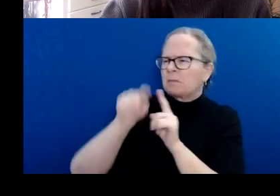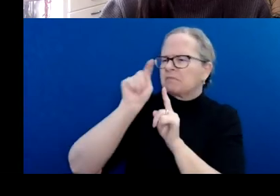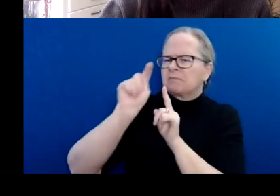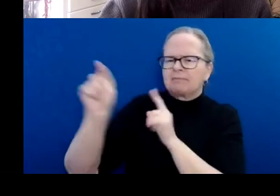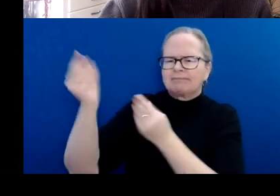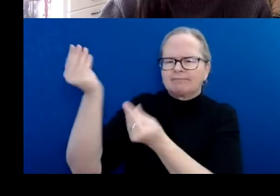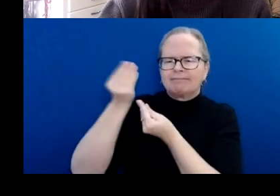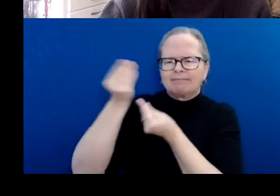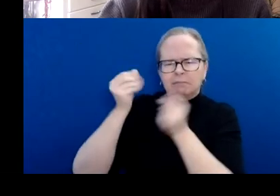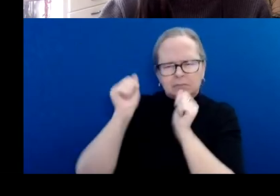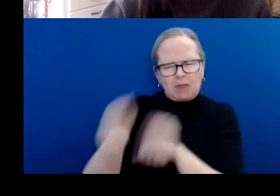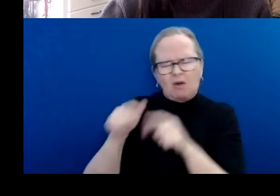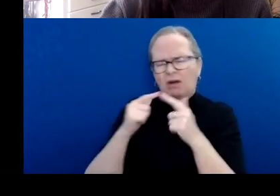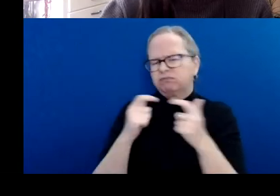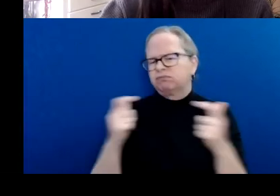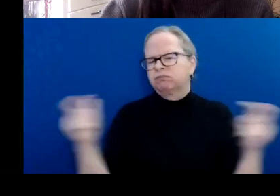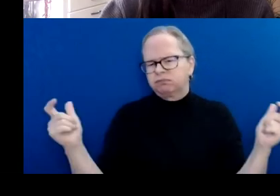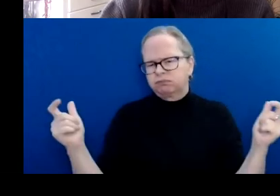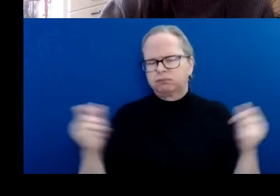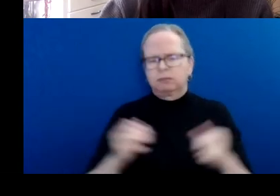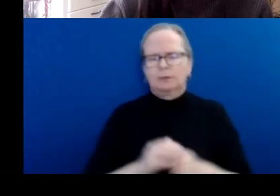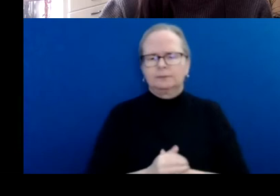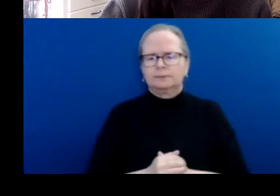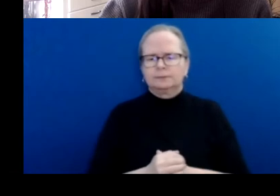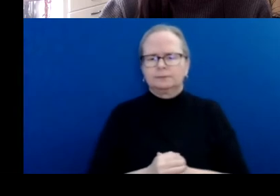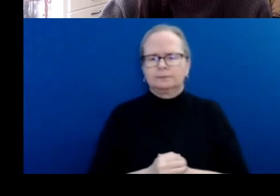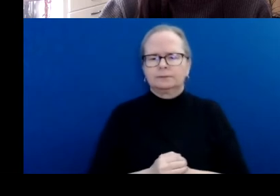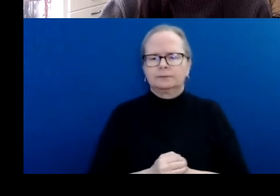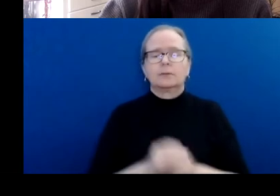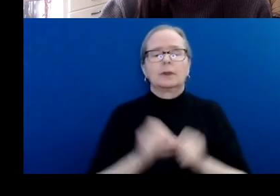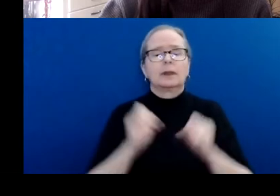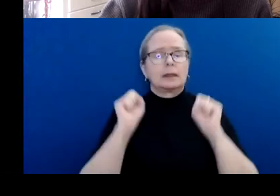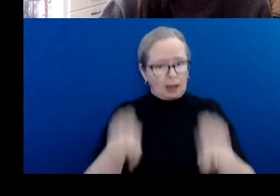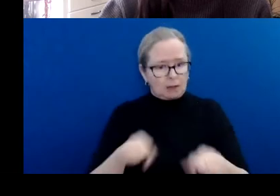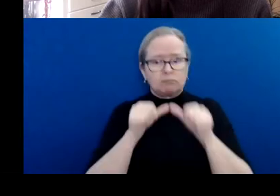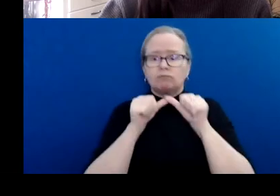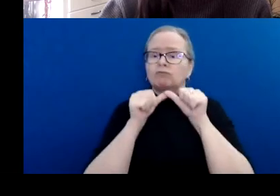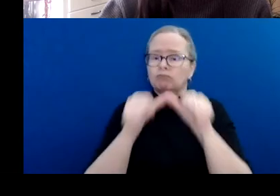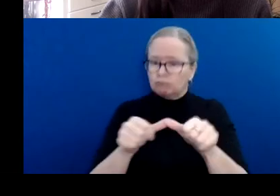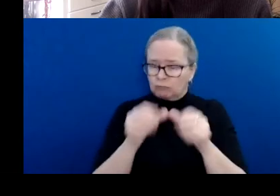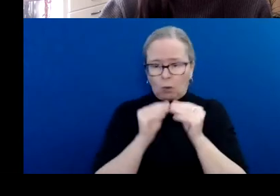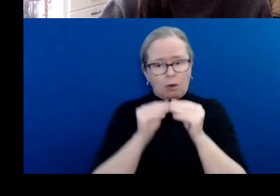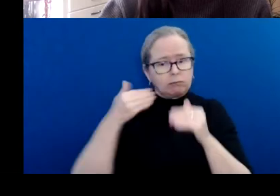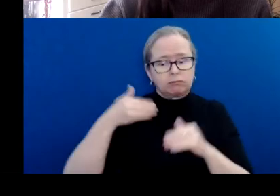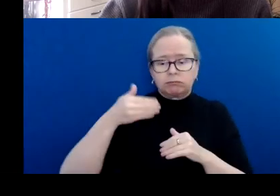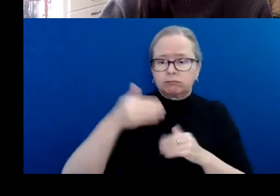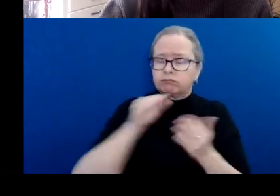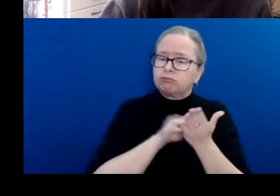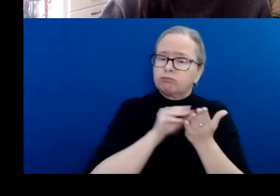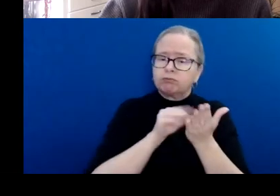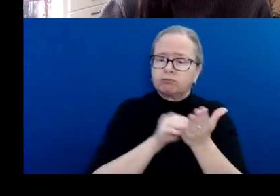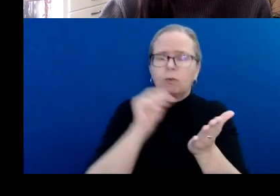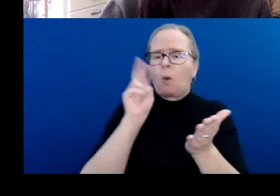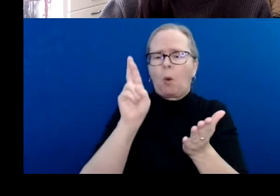This could be ongoing developments or new. For example, the development